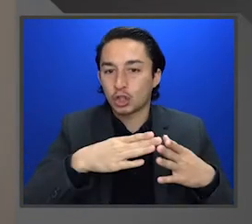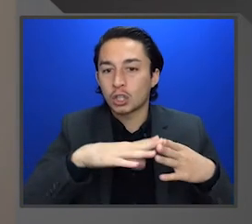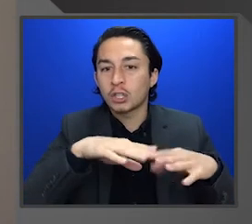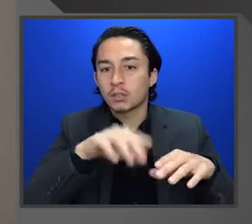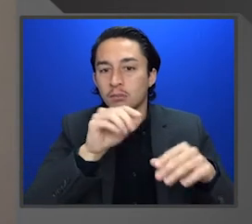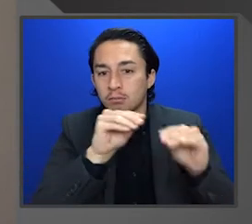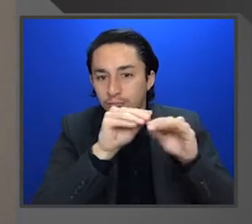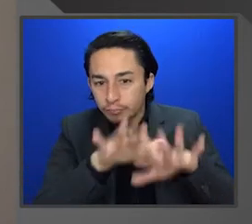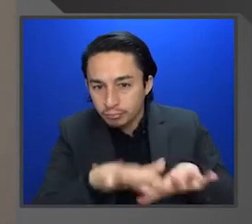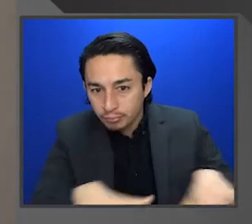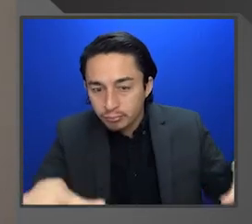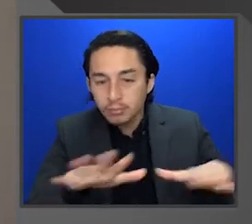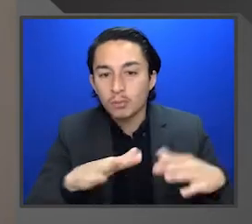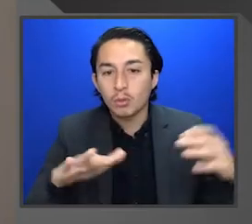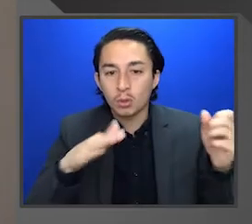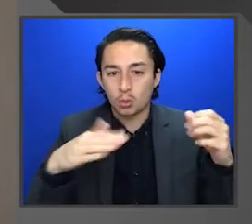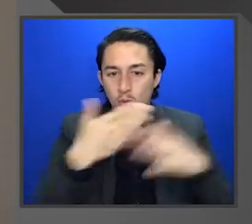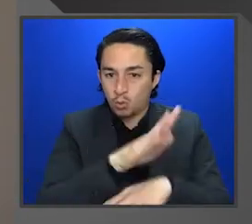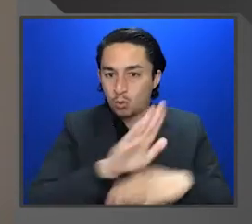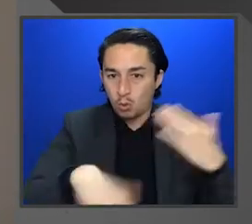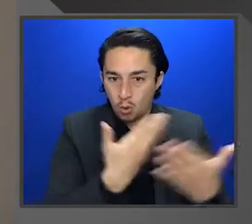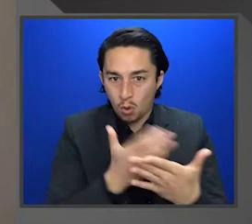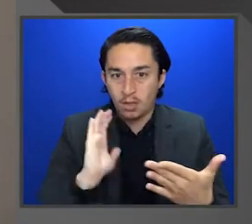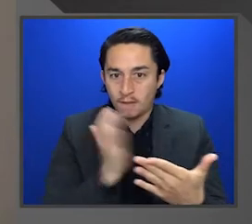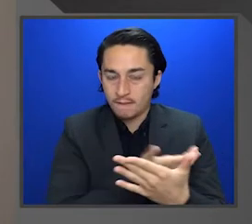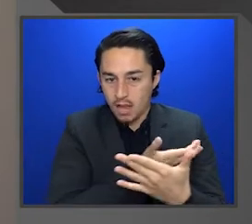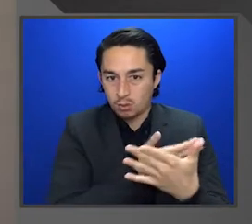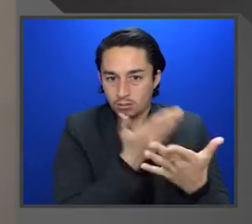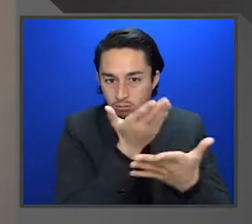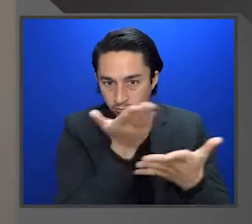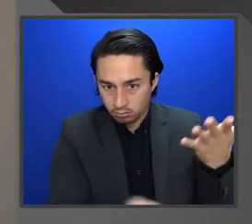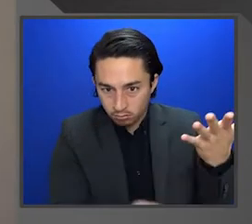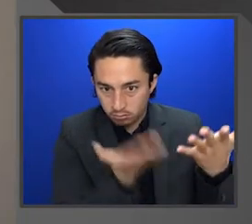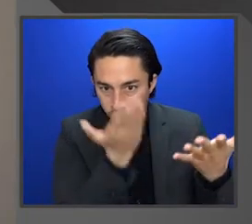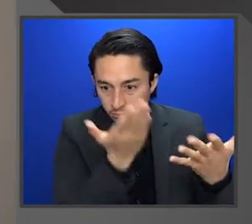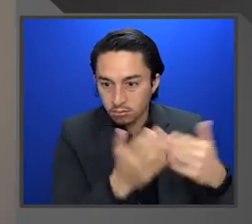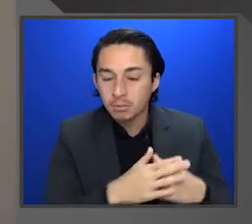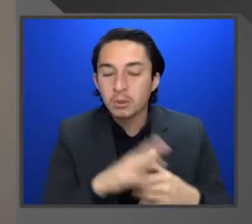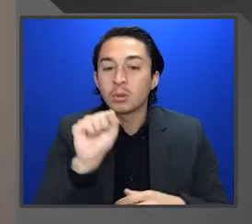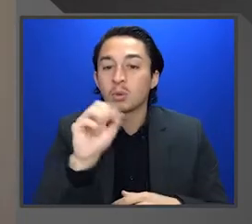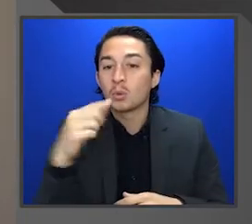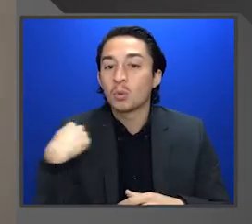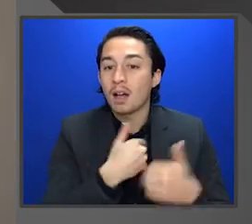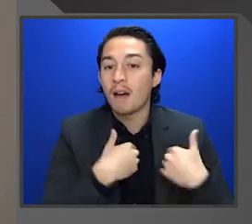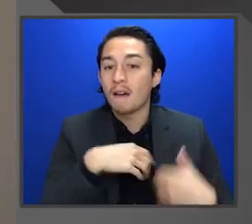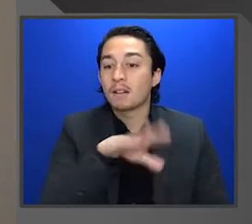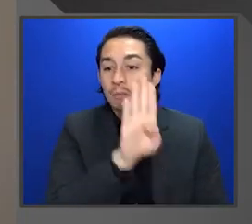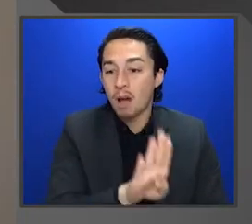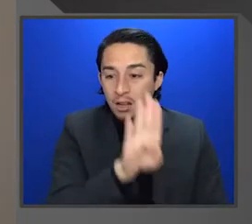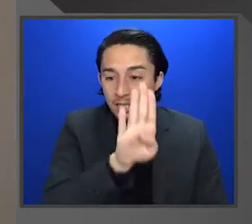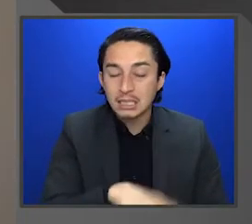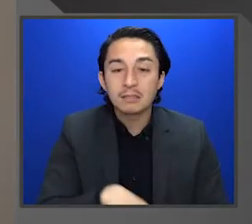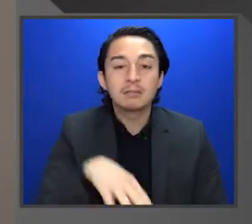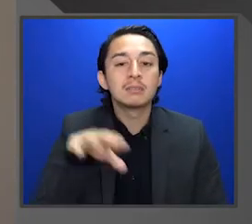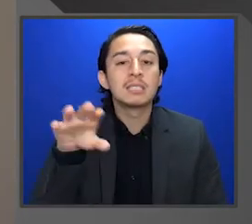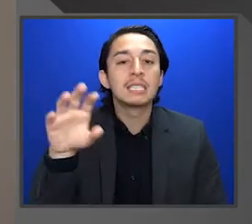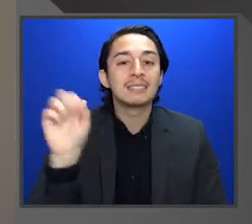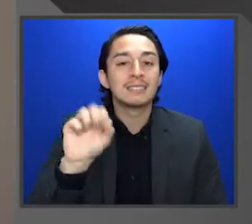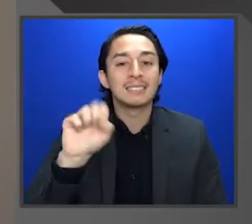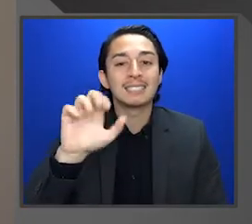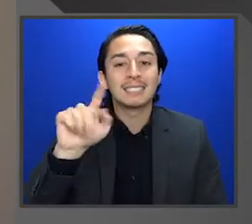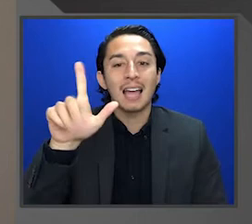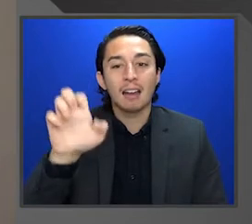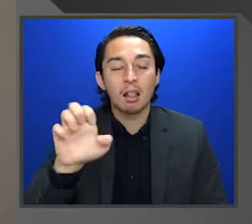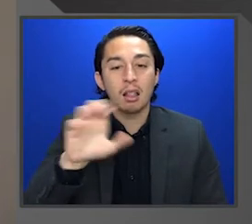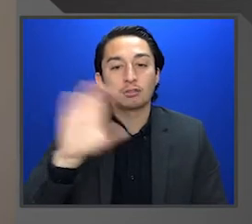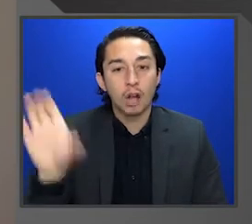deployed throughout all of our MTCs. So this is, we have in Boston, Seattle, Chicago. The one in front of